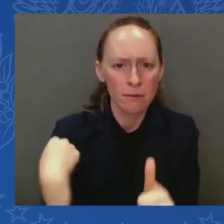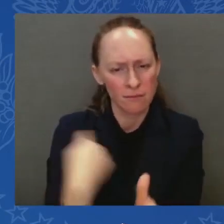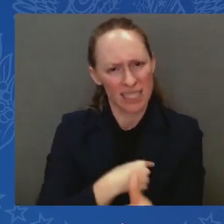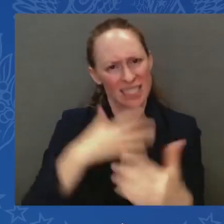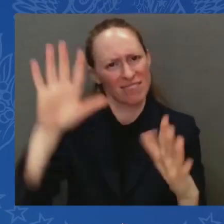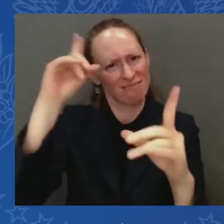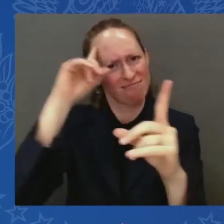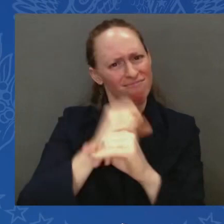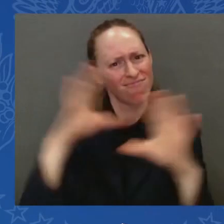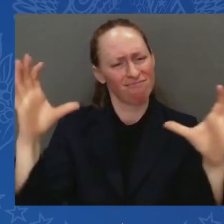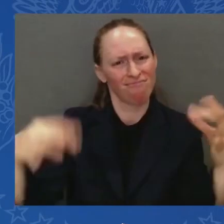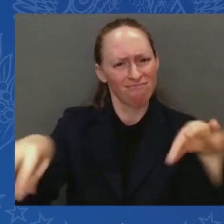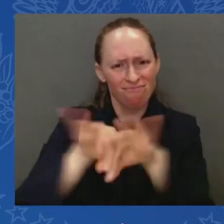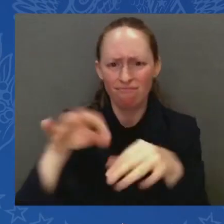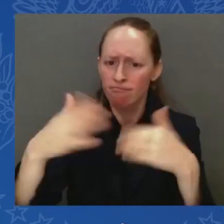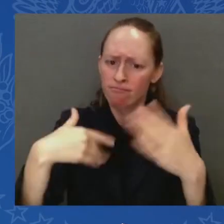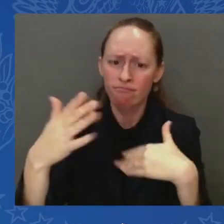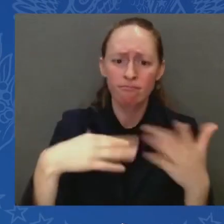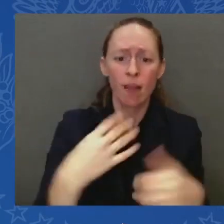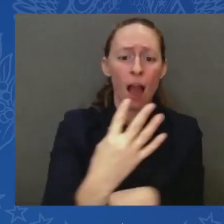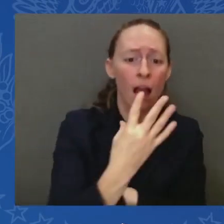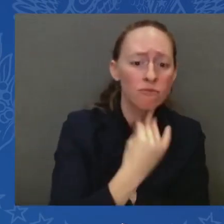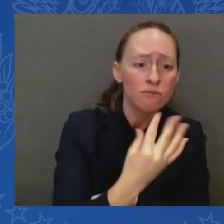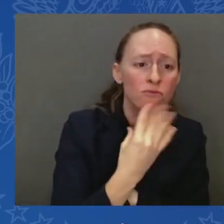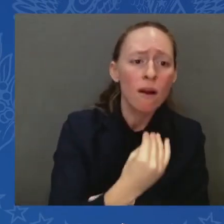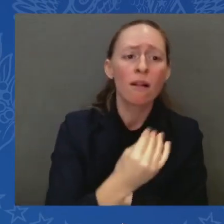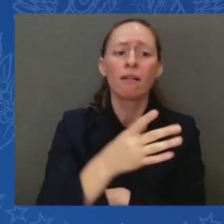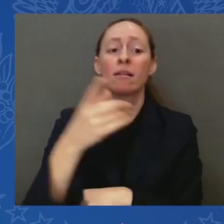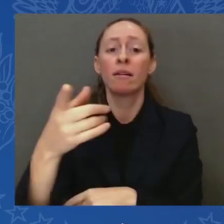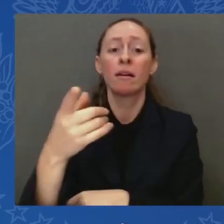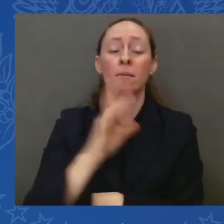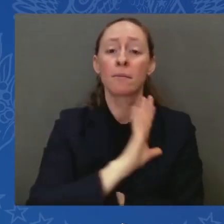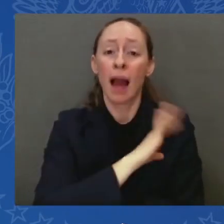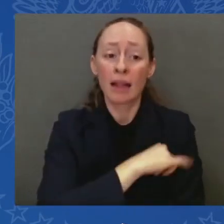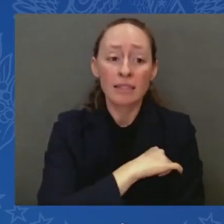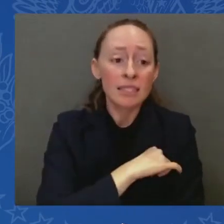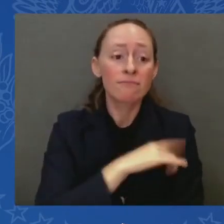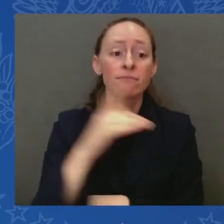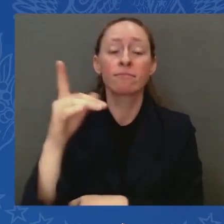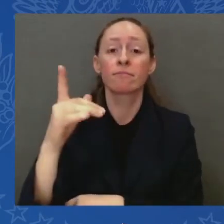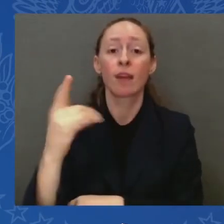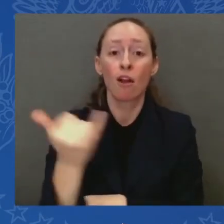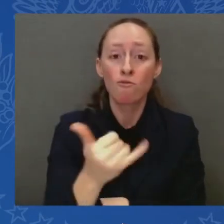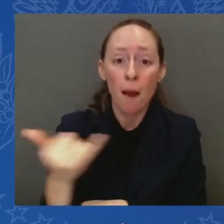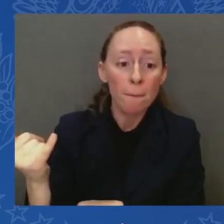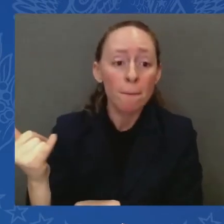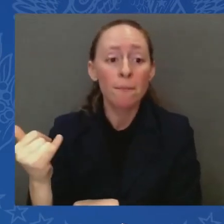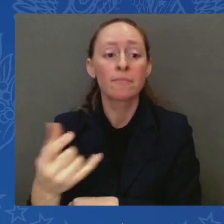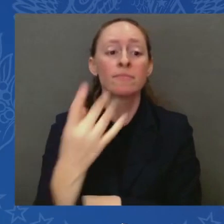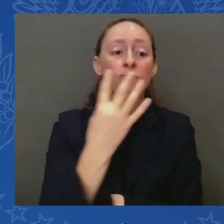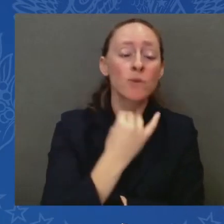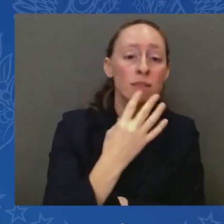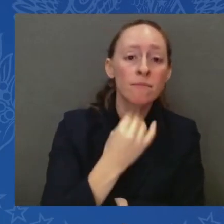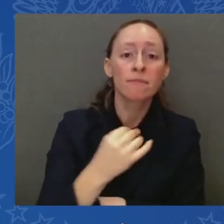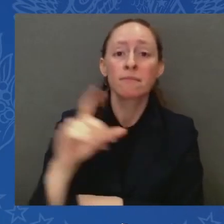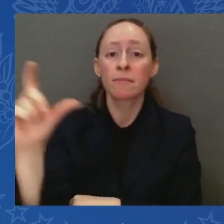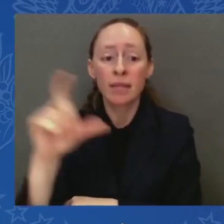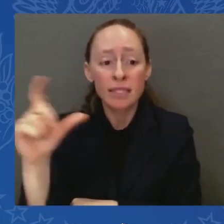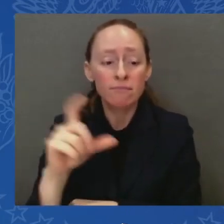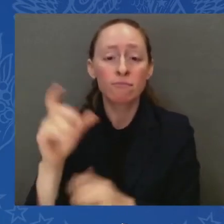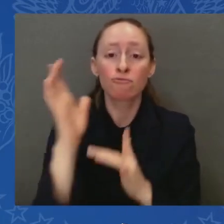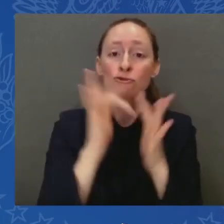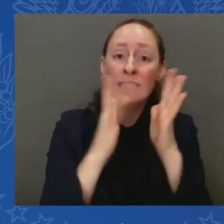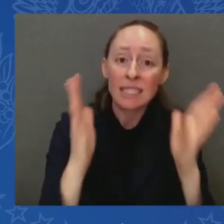Jew, Muslim, Christian, everyone. You can't give up what makes you who you are. If you give that up,